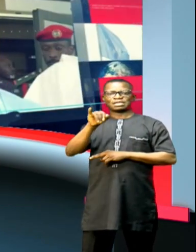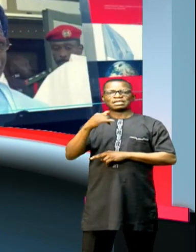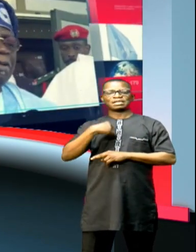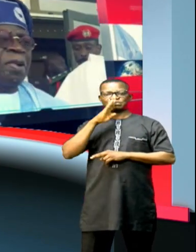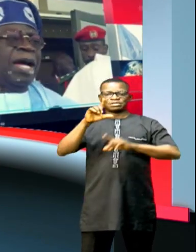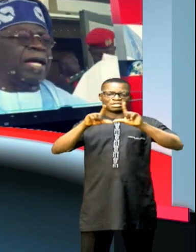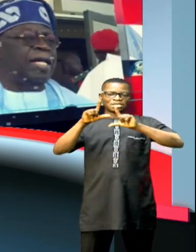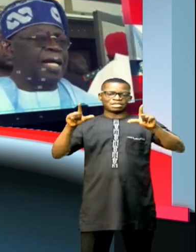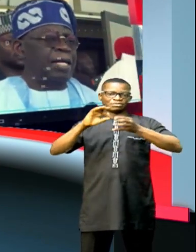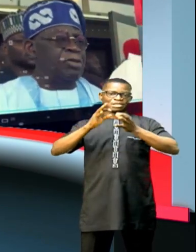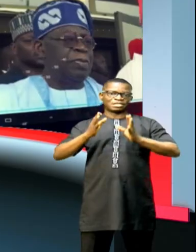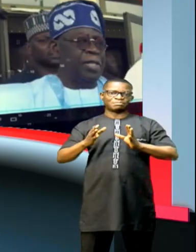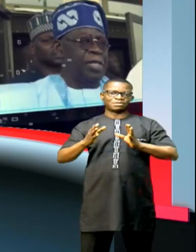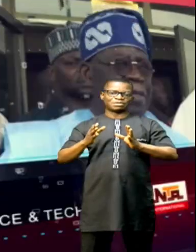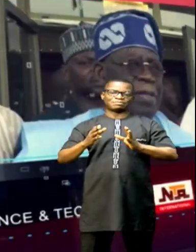has been the sign language interpreter.